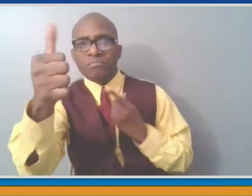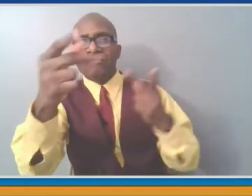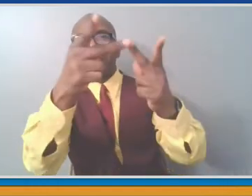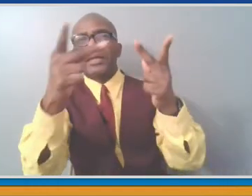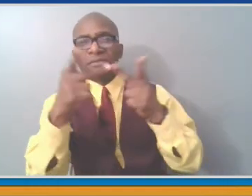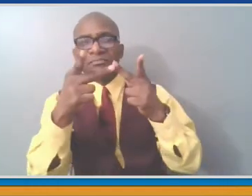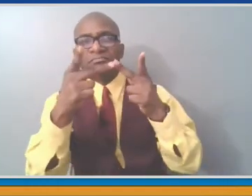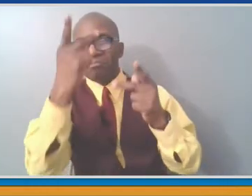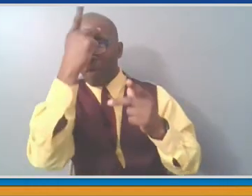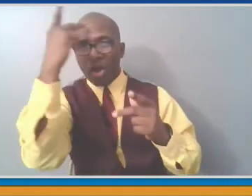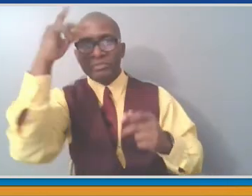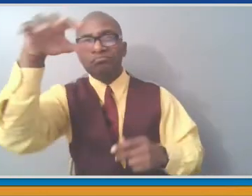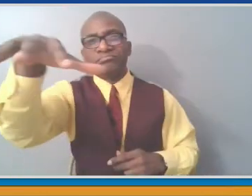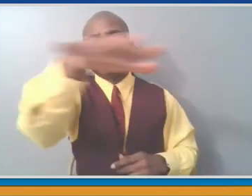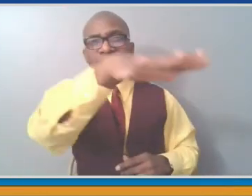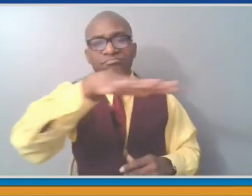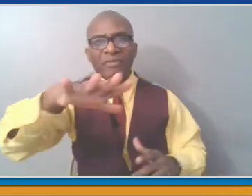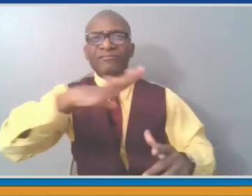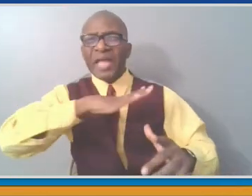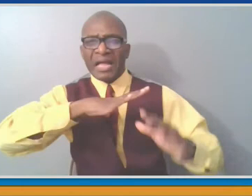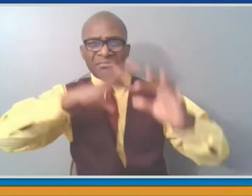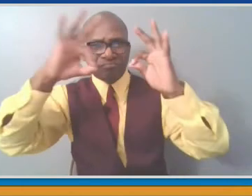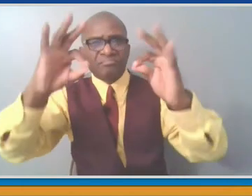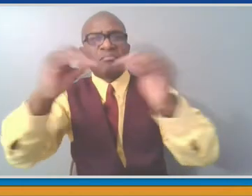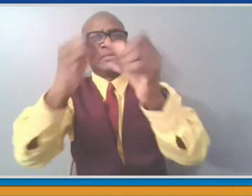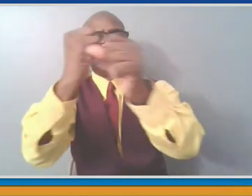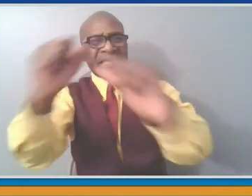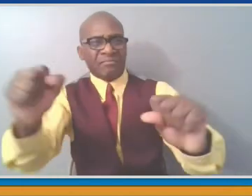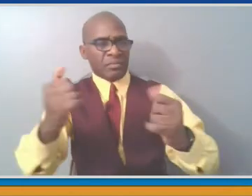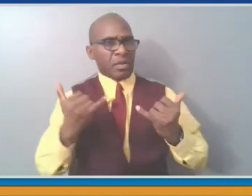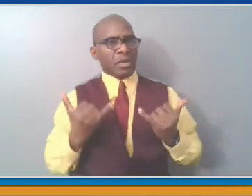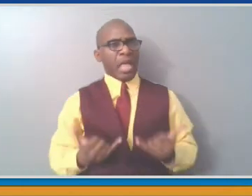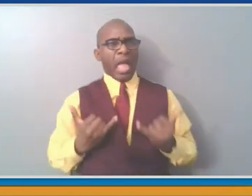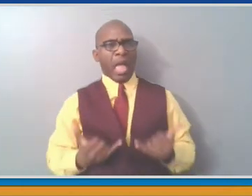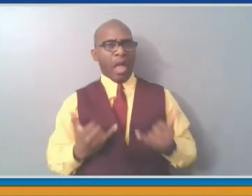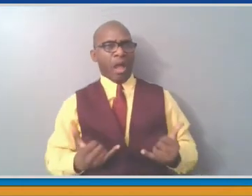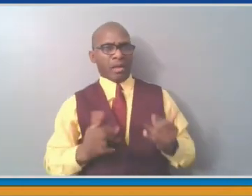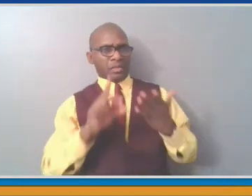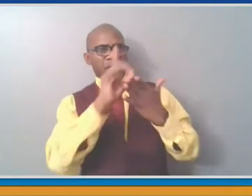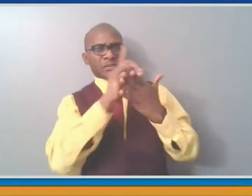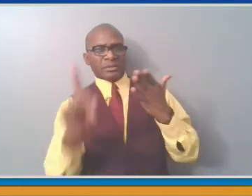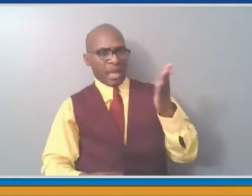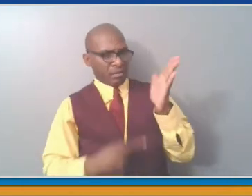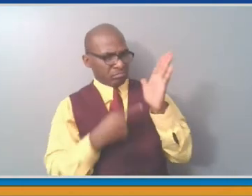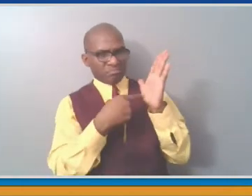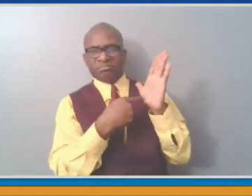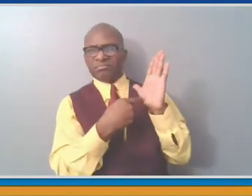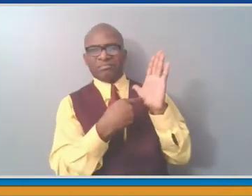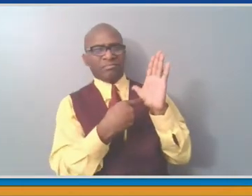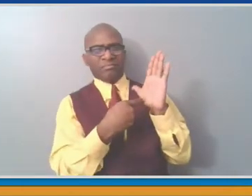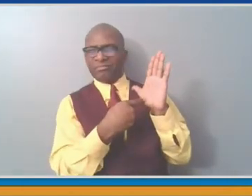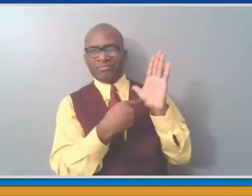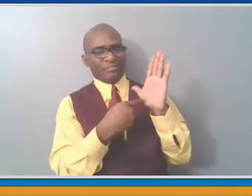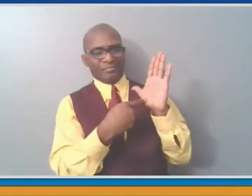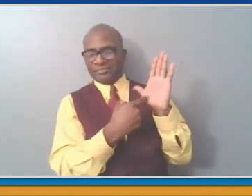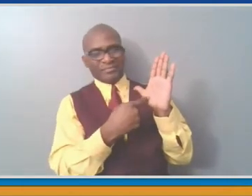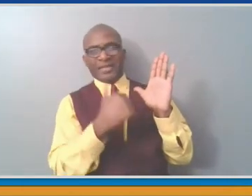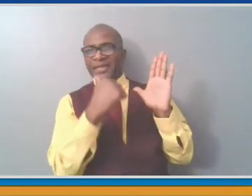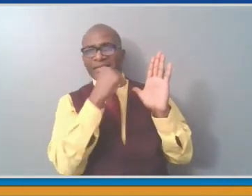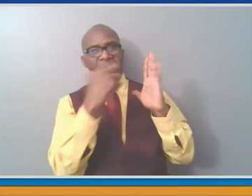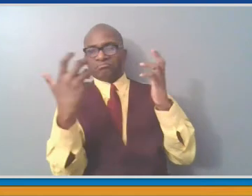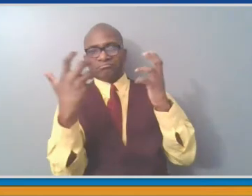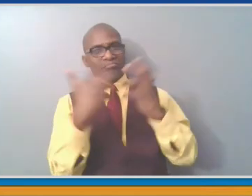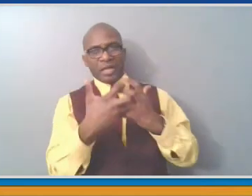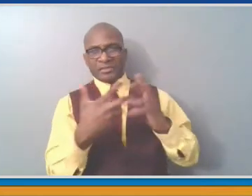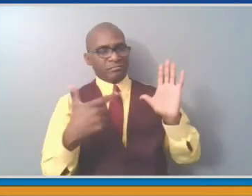that's still in an analysis process, when and if we have a proposed location for it and how it would be laid out, we will then publicly announce it, just